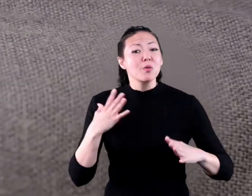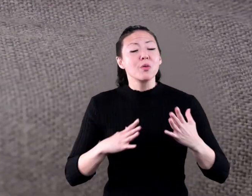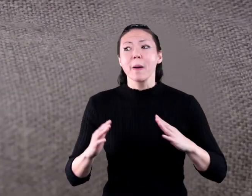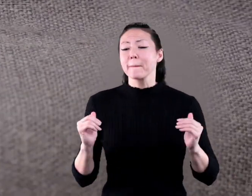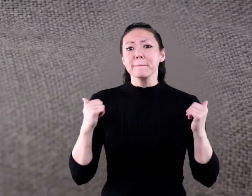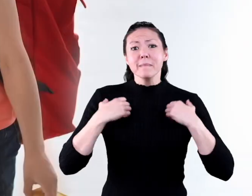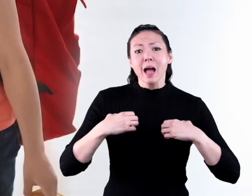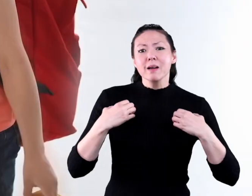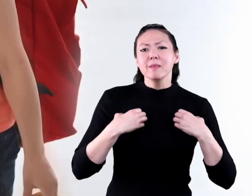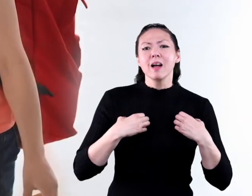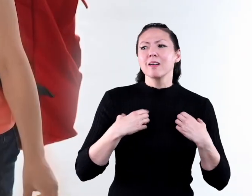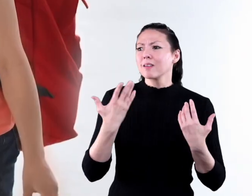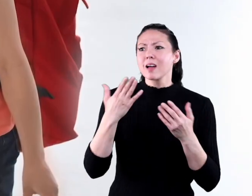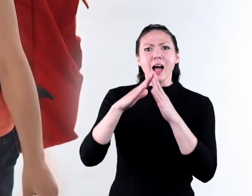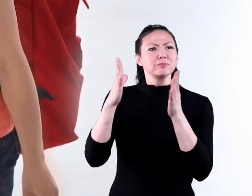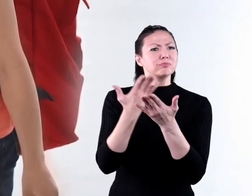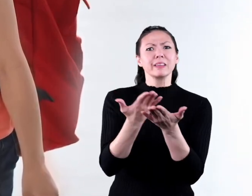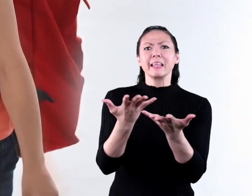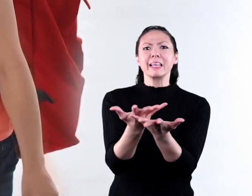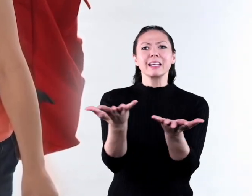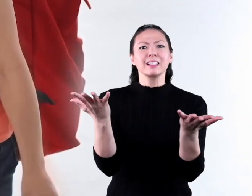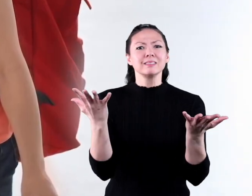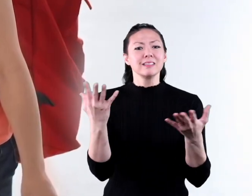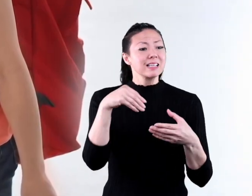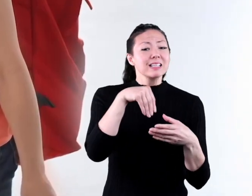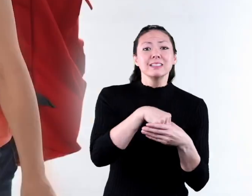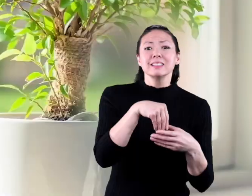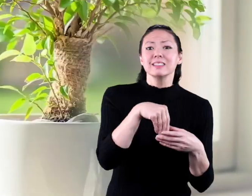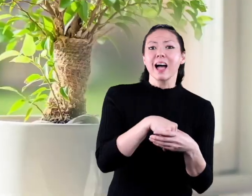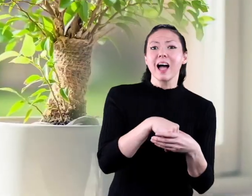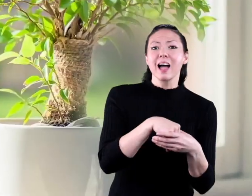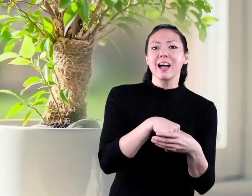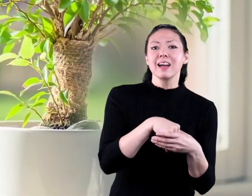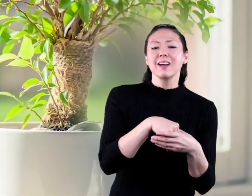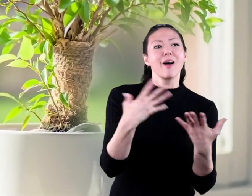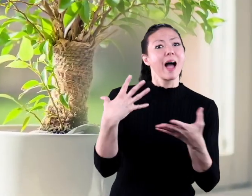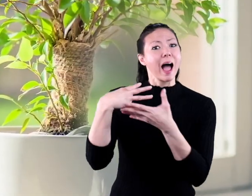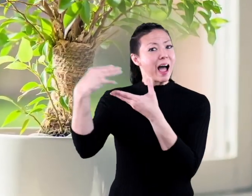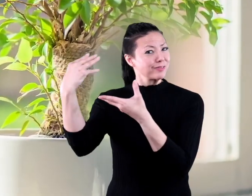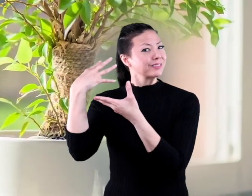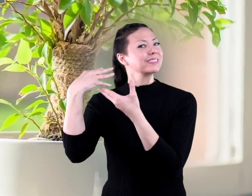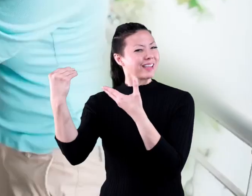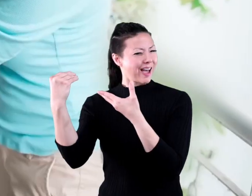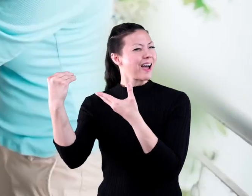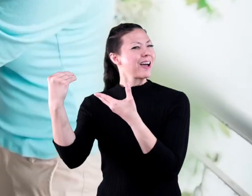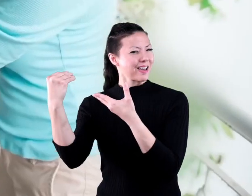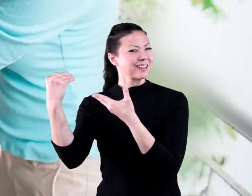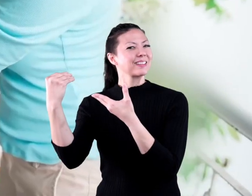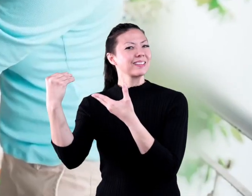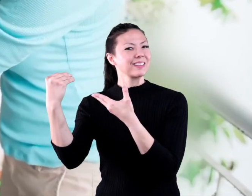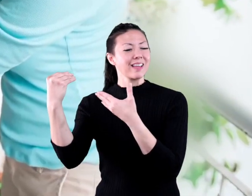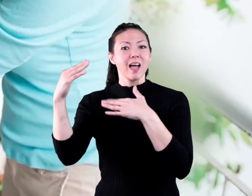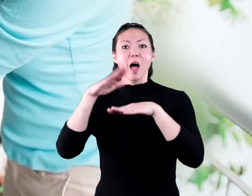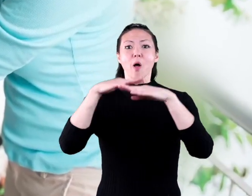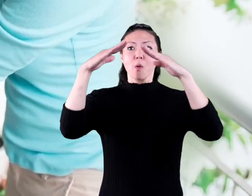clothing, backpacks, and other household items. They're inside, outside,